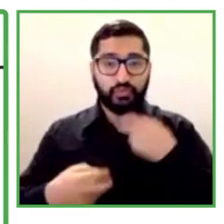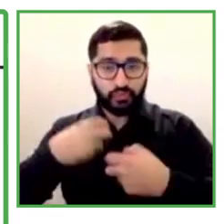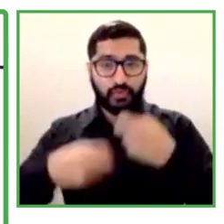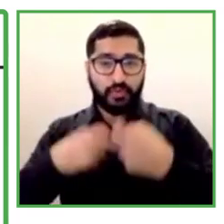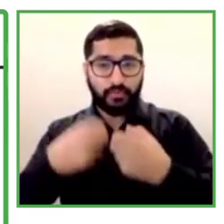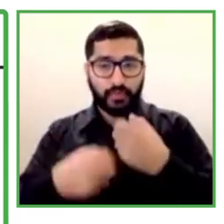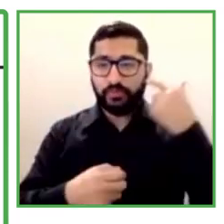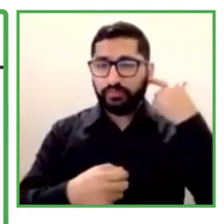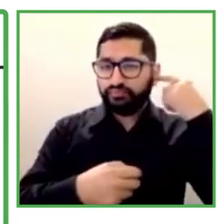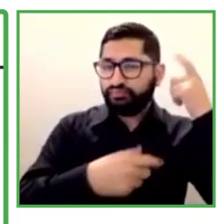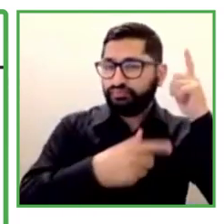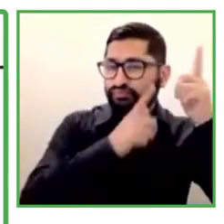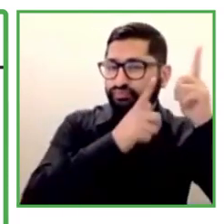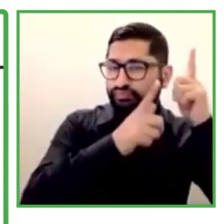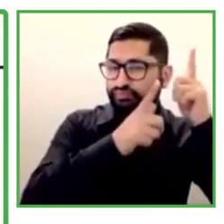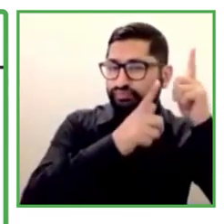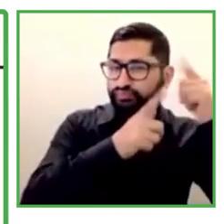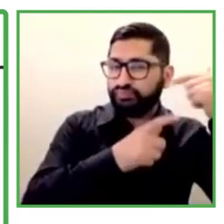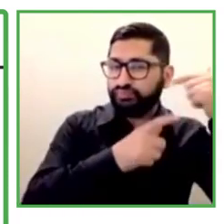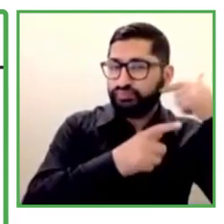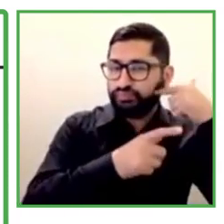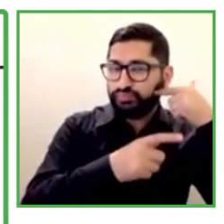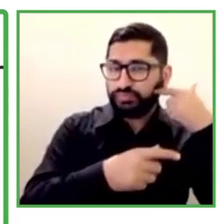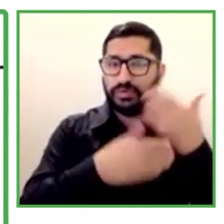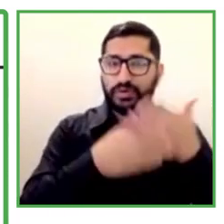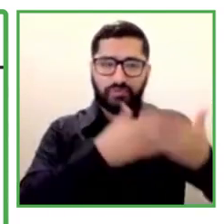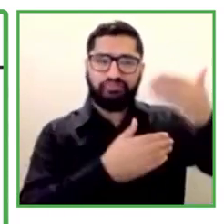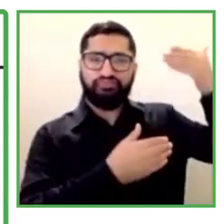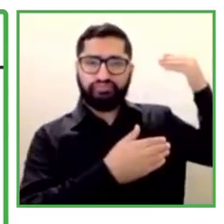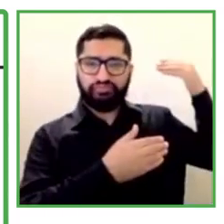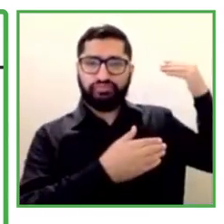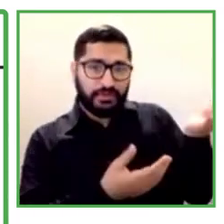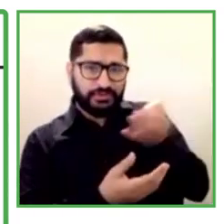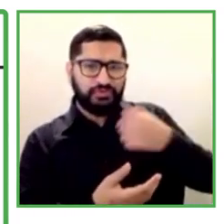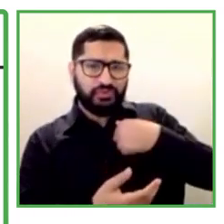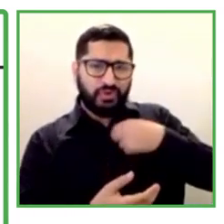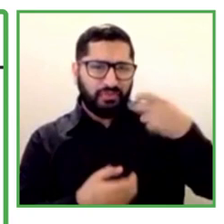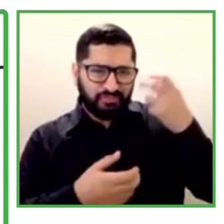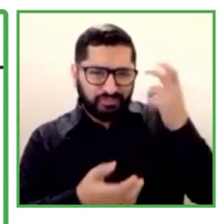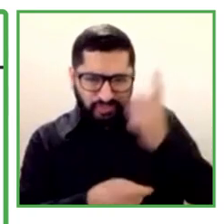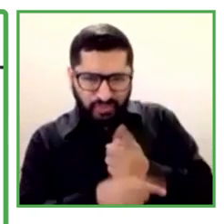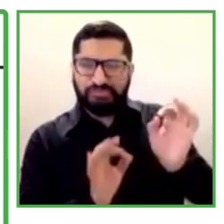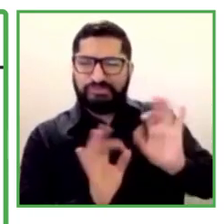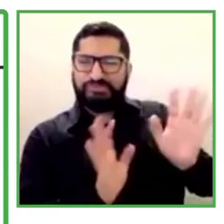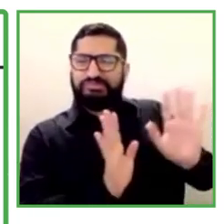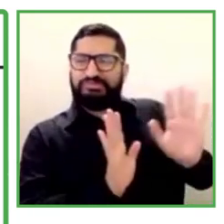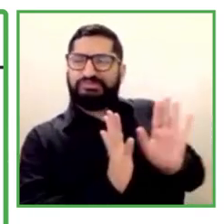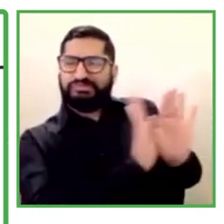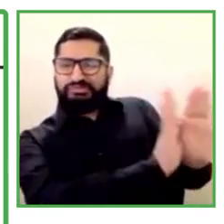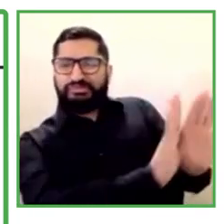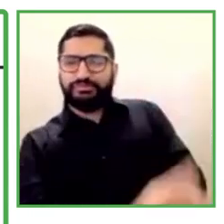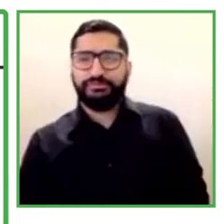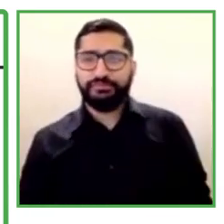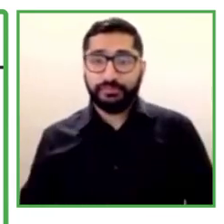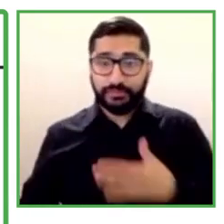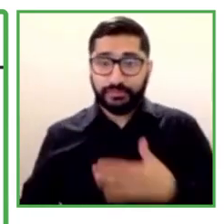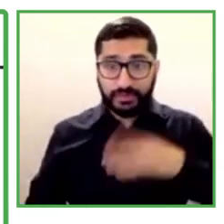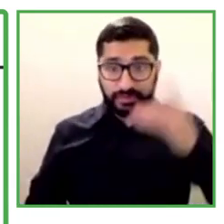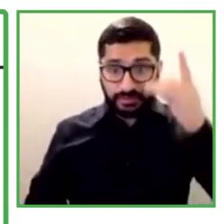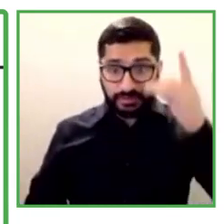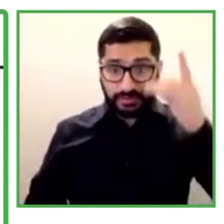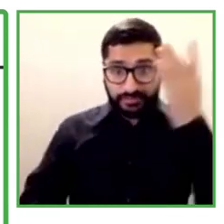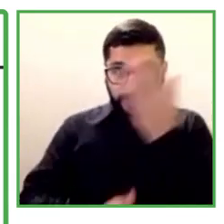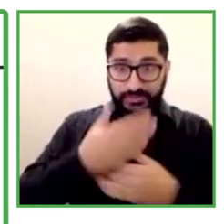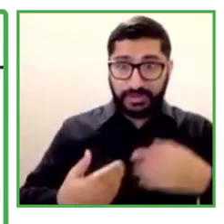a couple of years ago. The truth is that I didn't want to assume it. My disability is